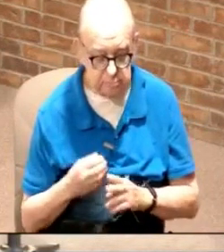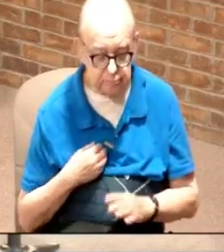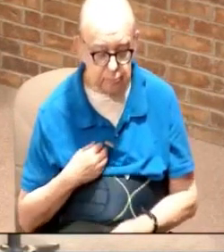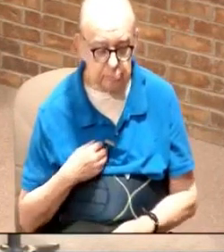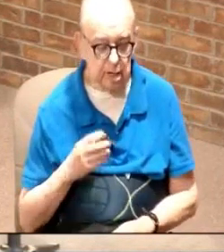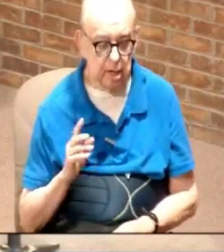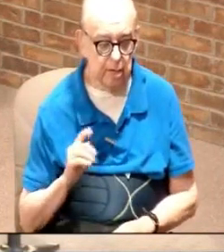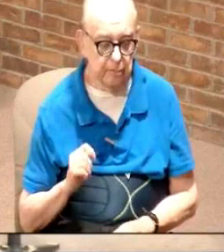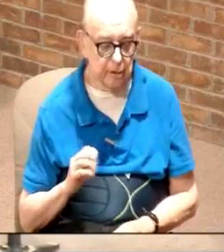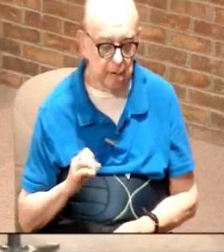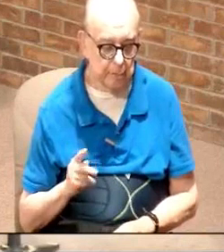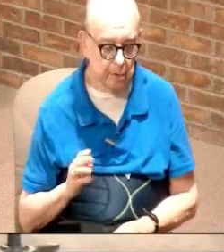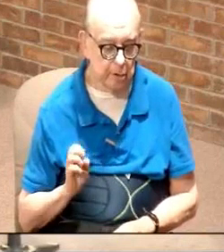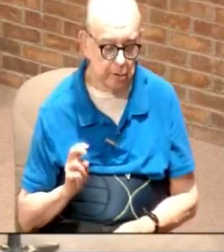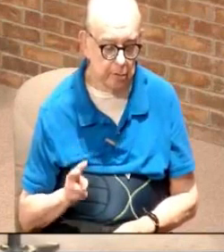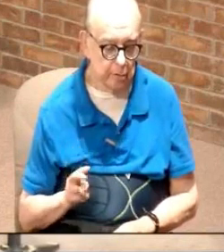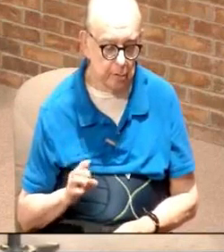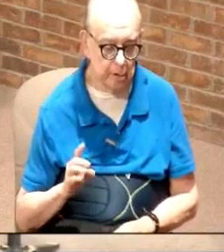diabetes